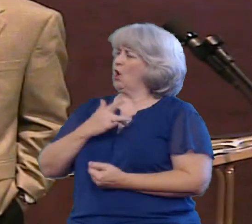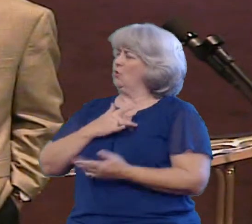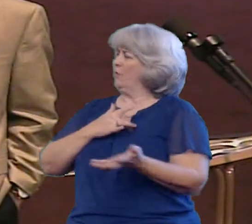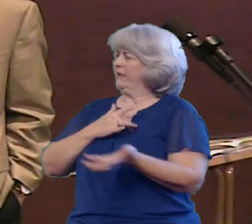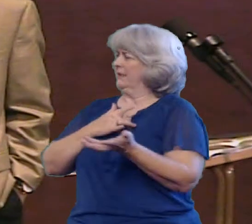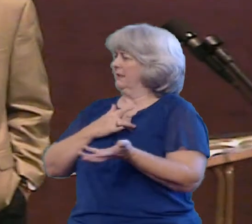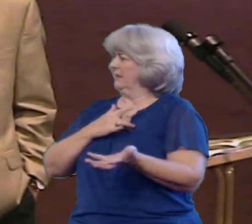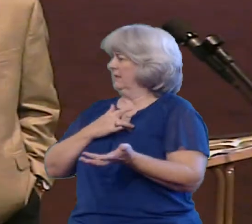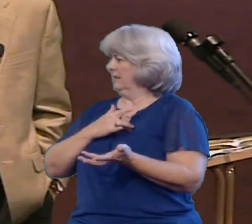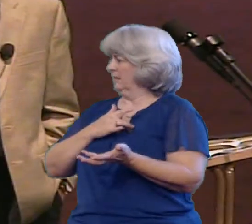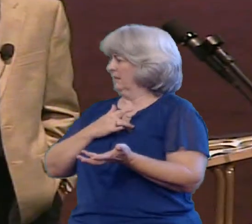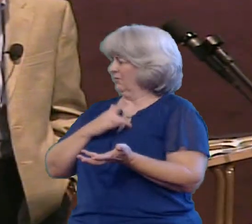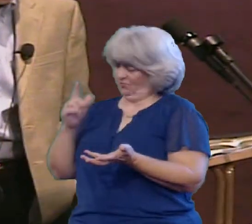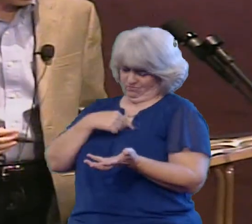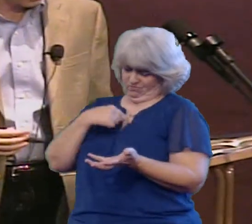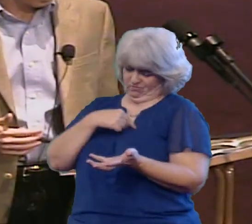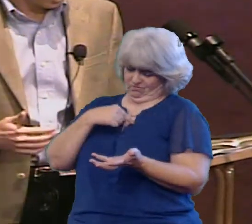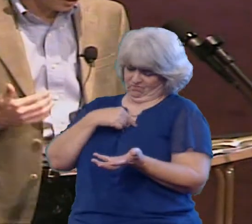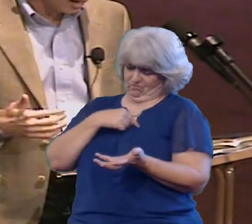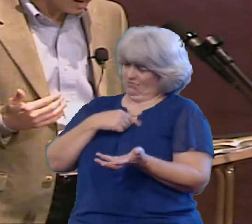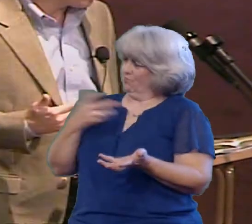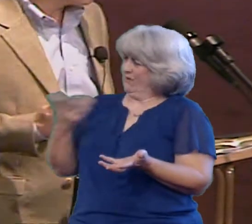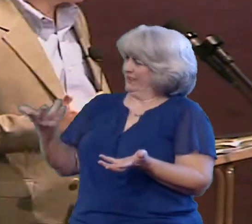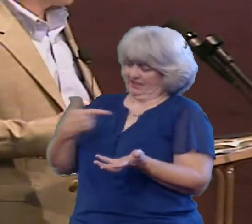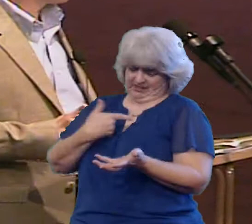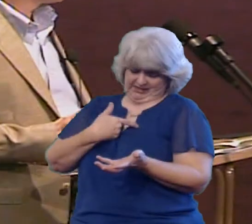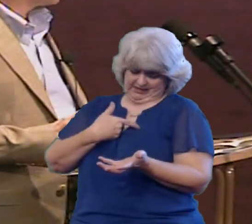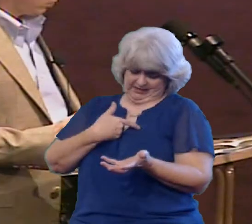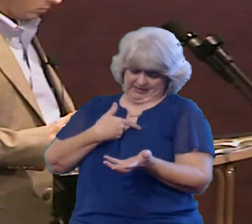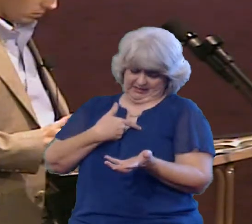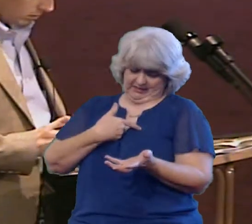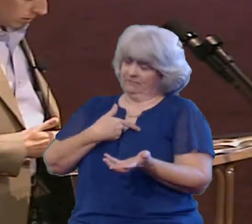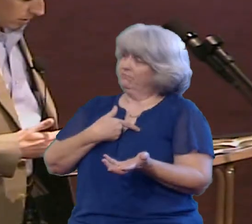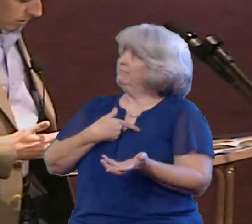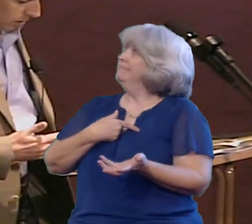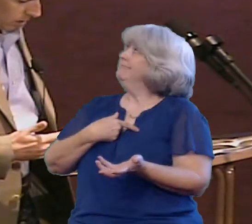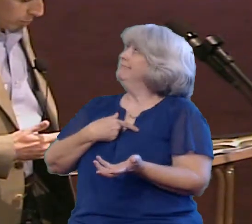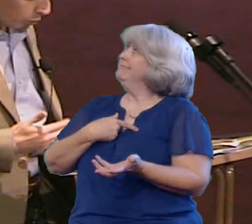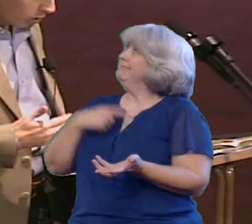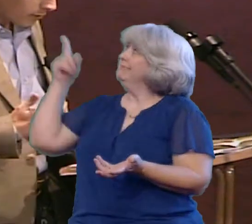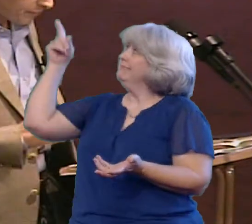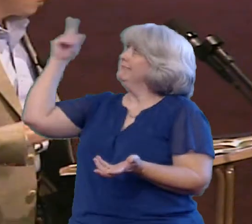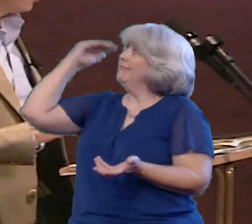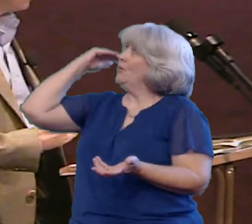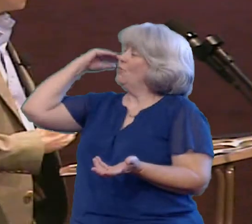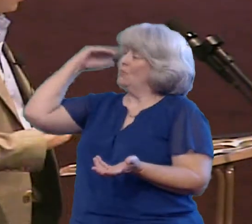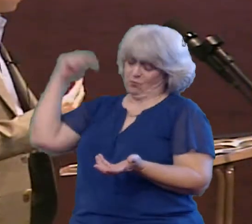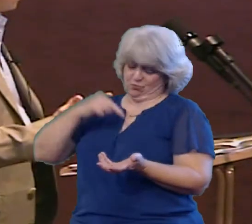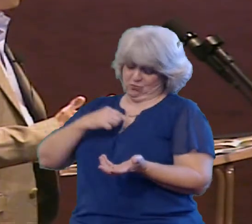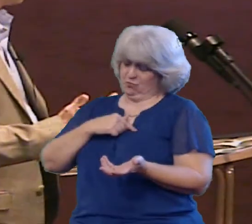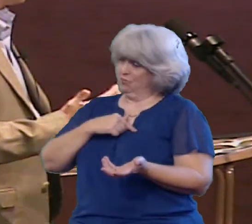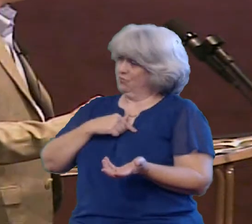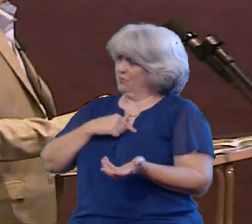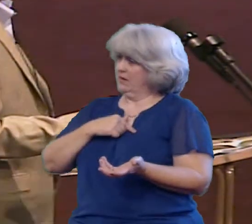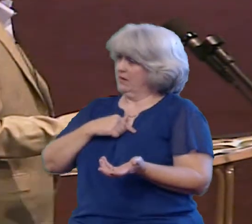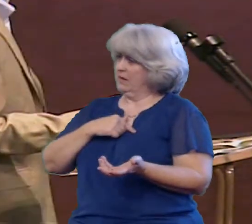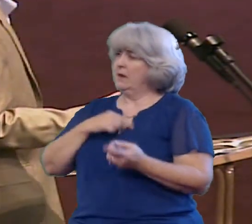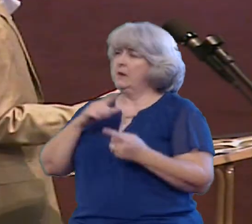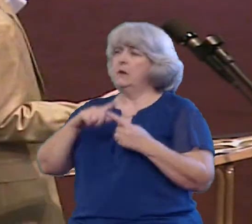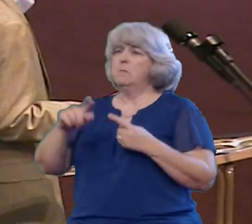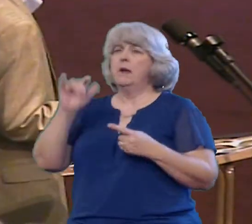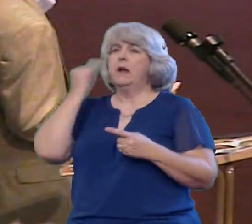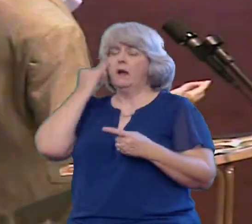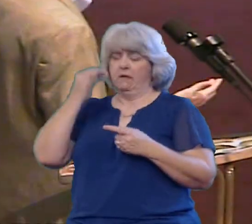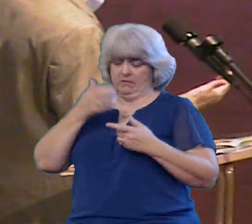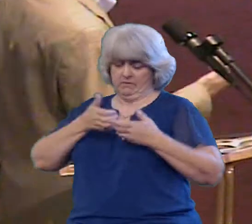What is in our heart? You see god knows our hearts But what if our families and our friends could see inside of them?